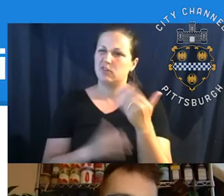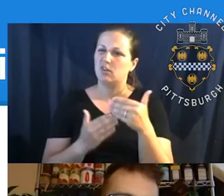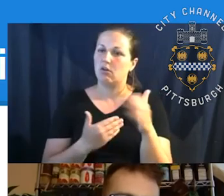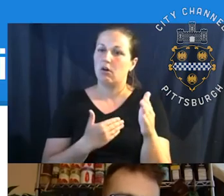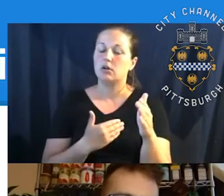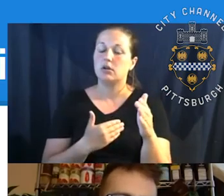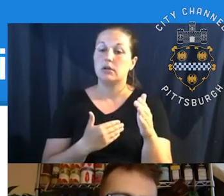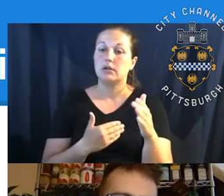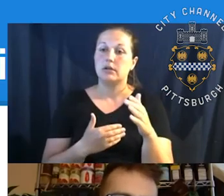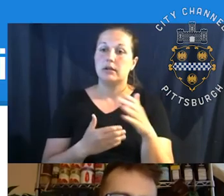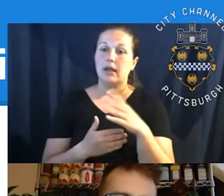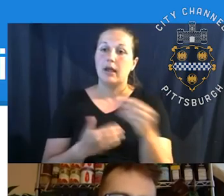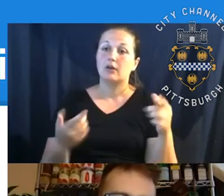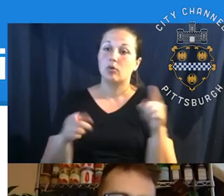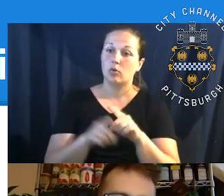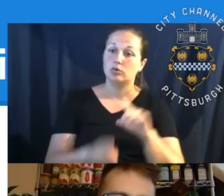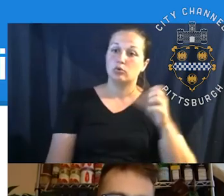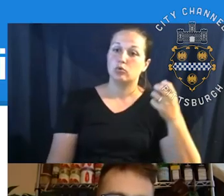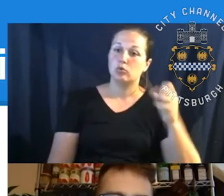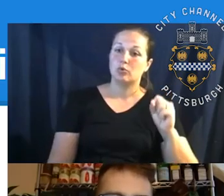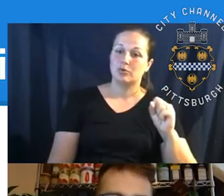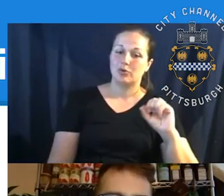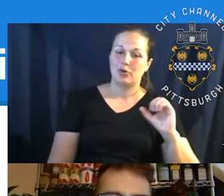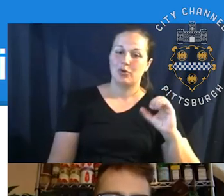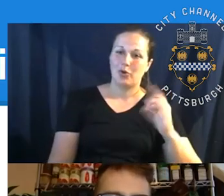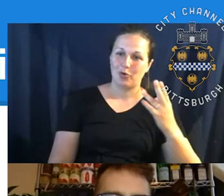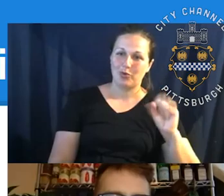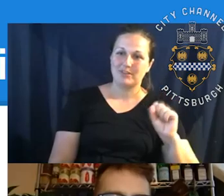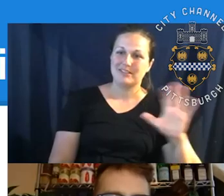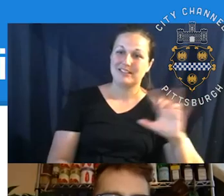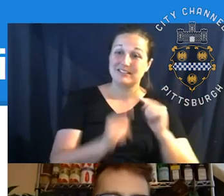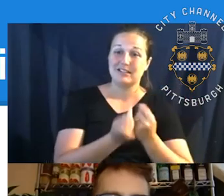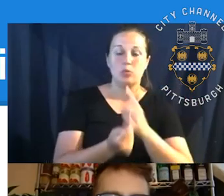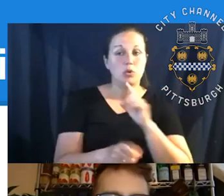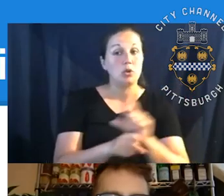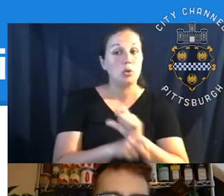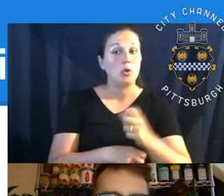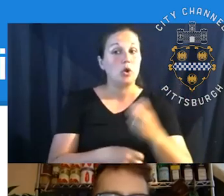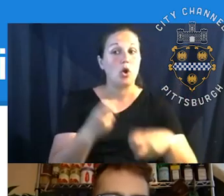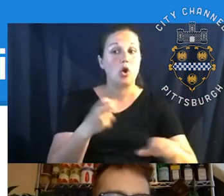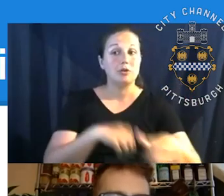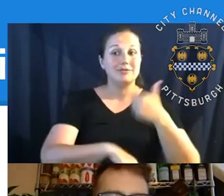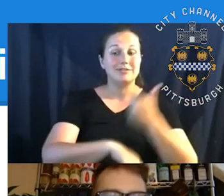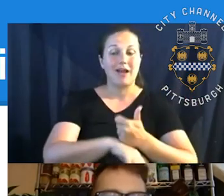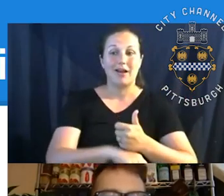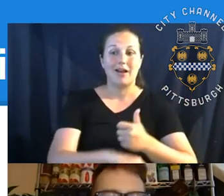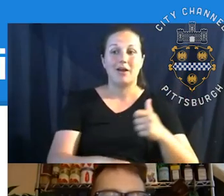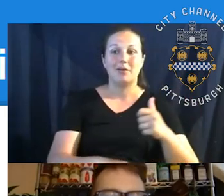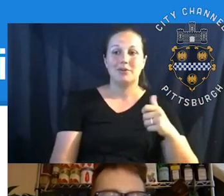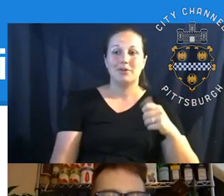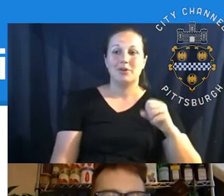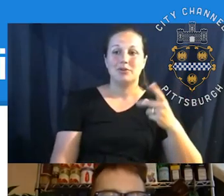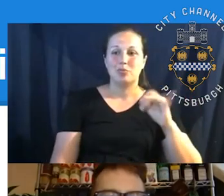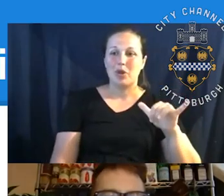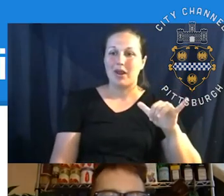Chris's team, um, has been working pretty hard to get the spray parks and spray features. Uh, there's a little distinction between